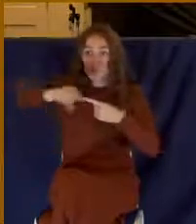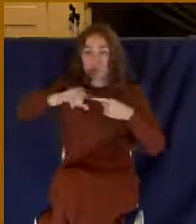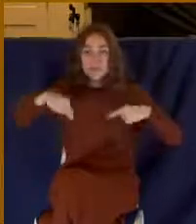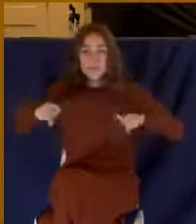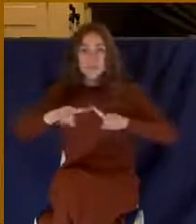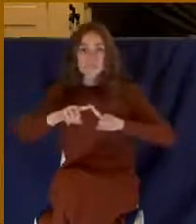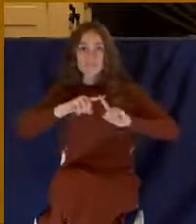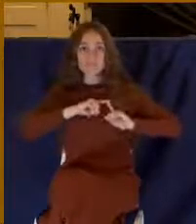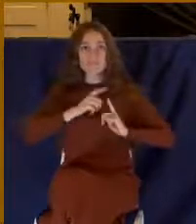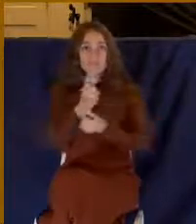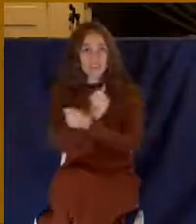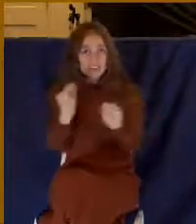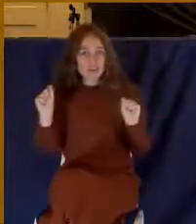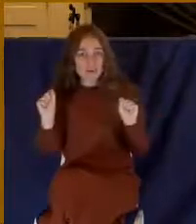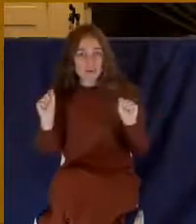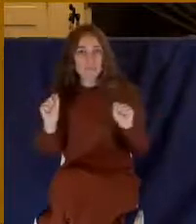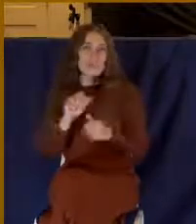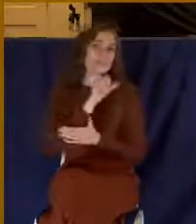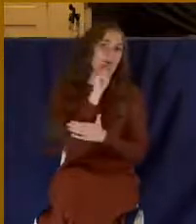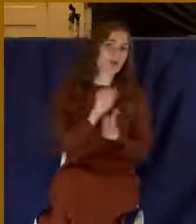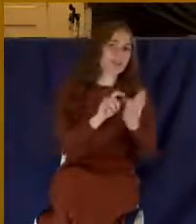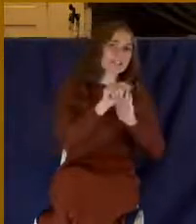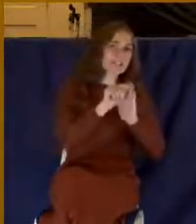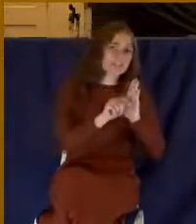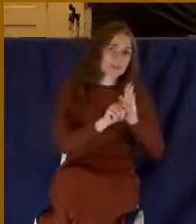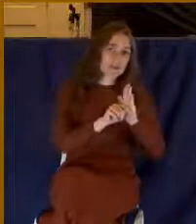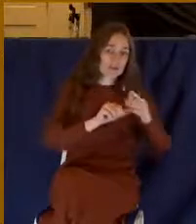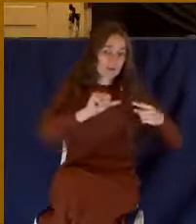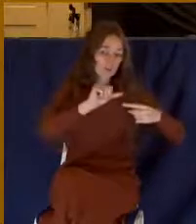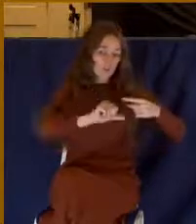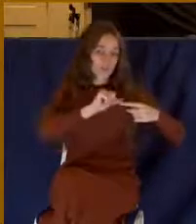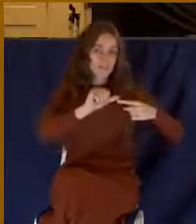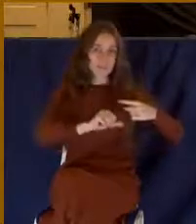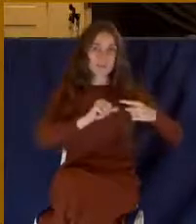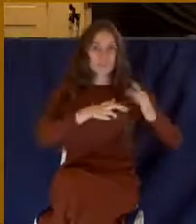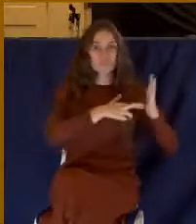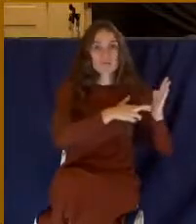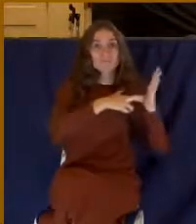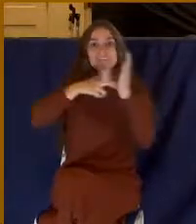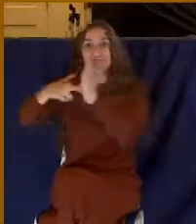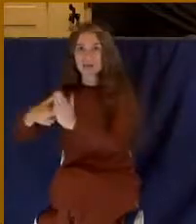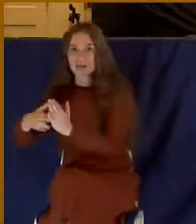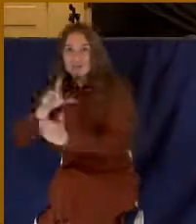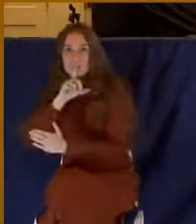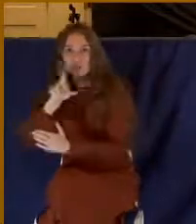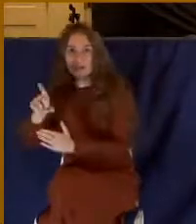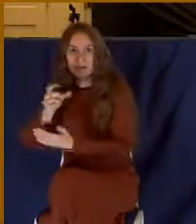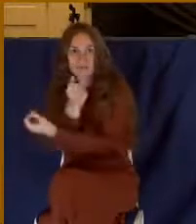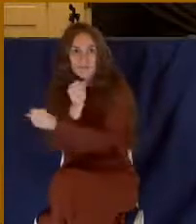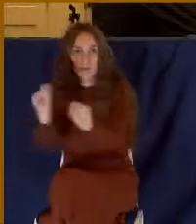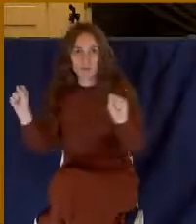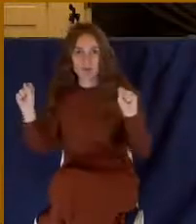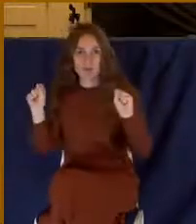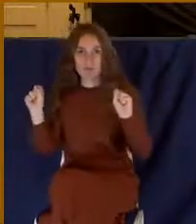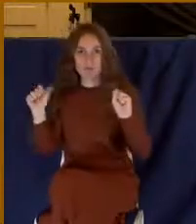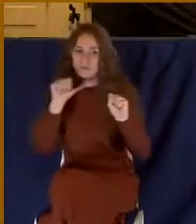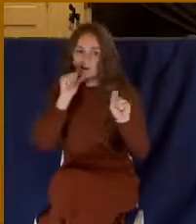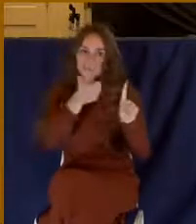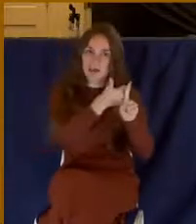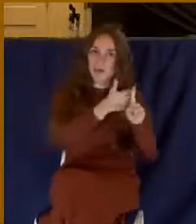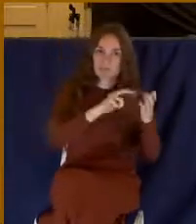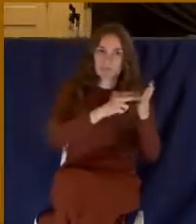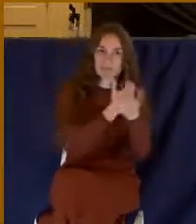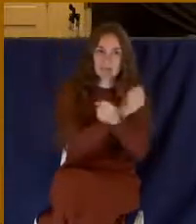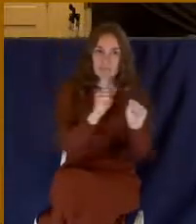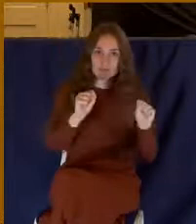of circumcision in the Old Testament pointed to true salvation. You see, it pointed to the cleansing that was